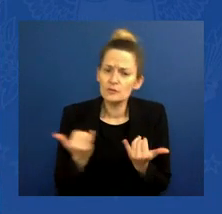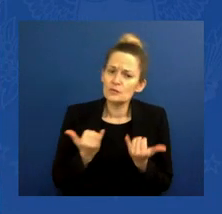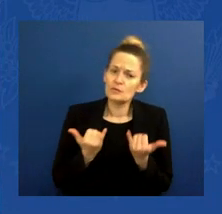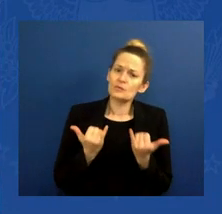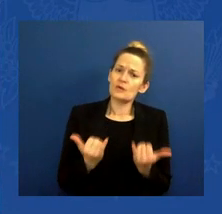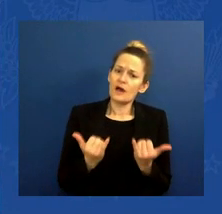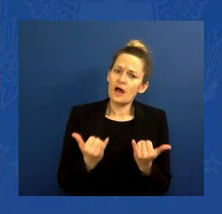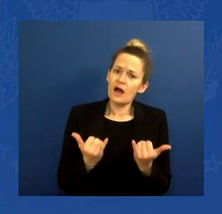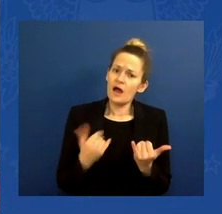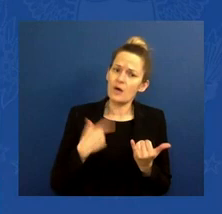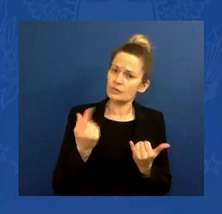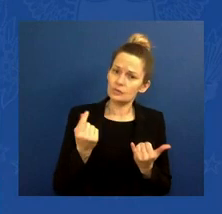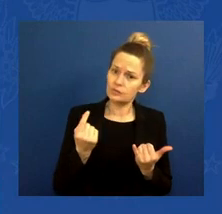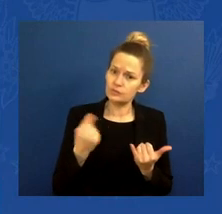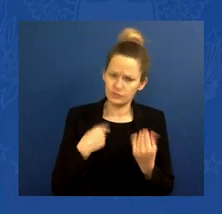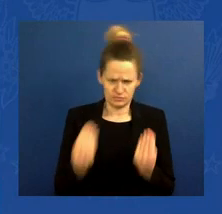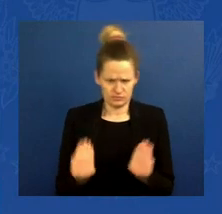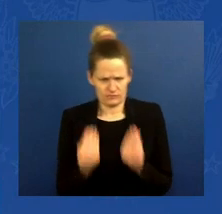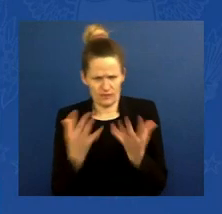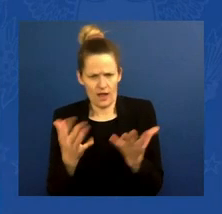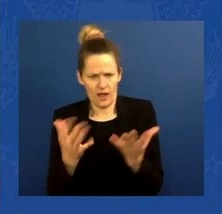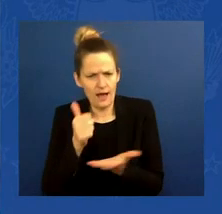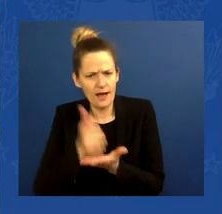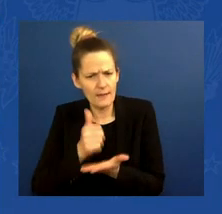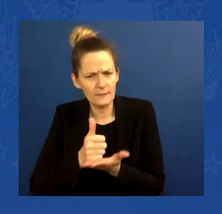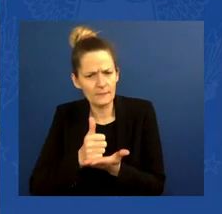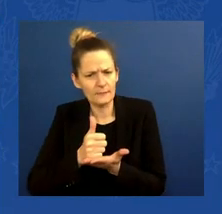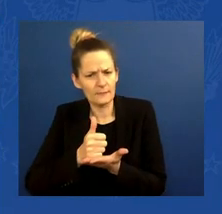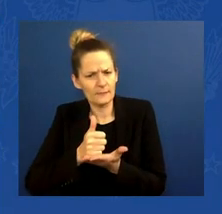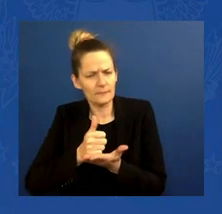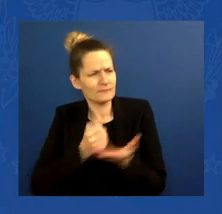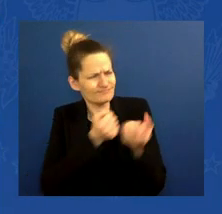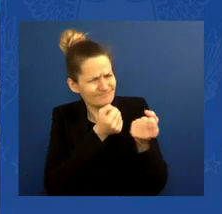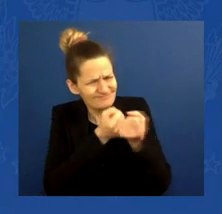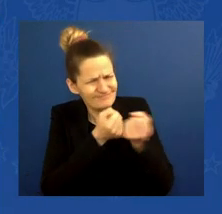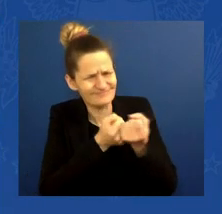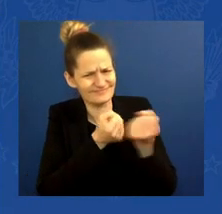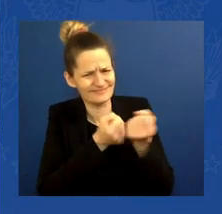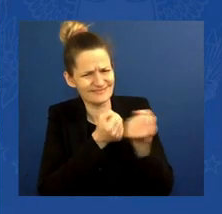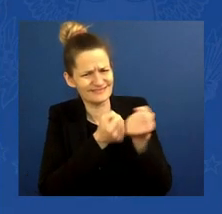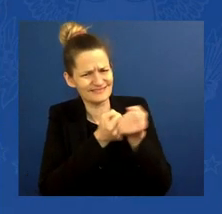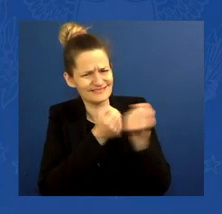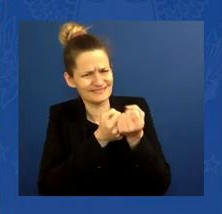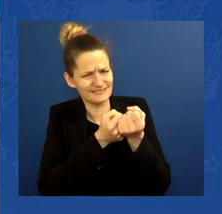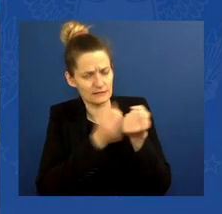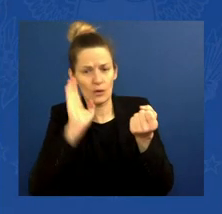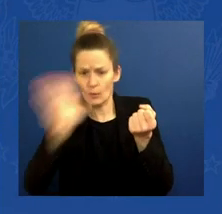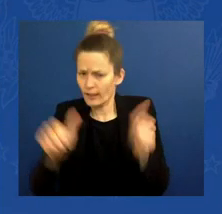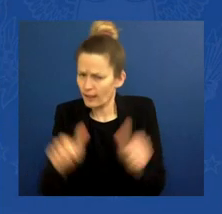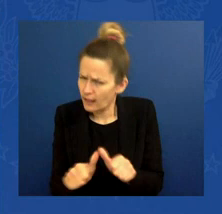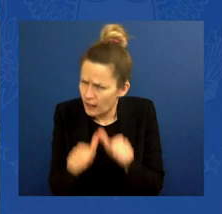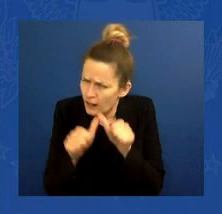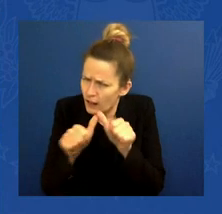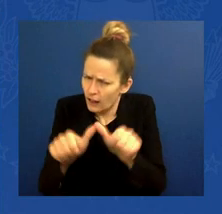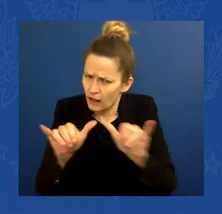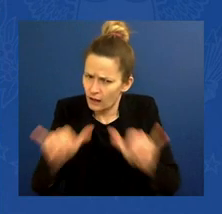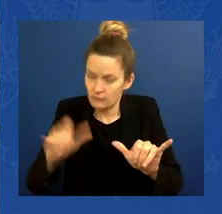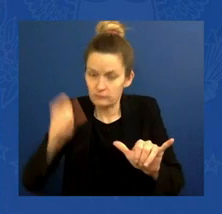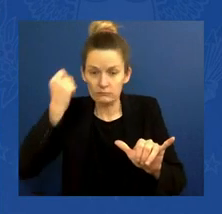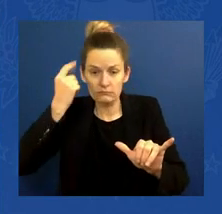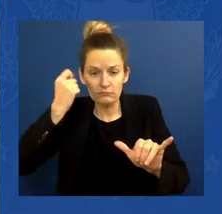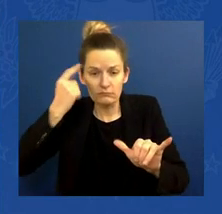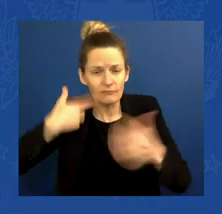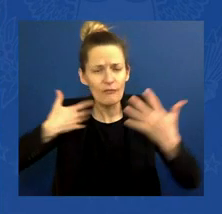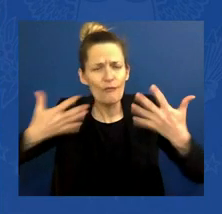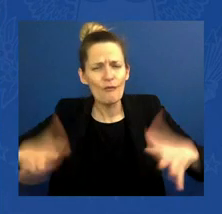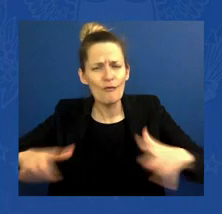continue to do more in the days and weeks ahead. We're crippling Putin's economy with punishing sanctions that's going to only grow more